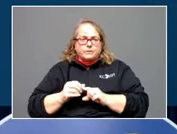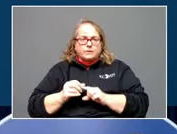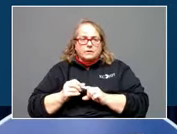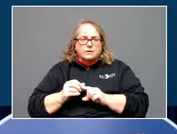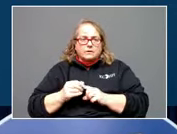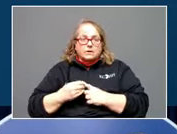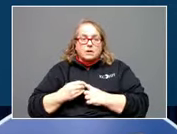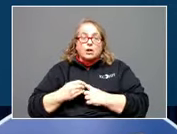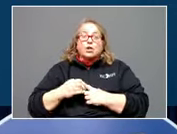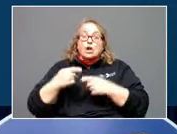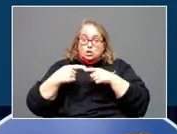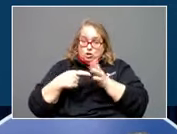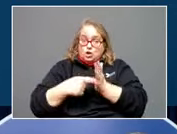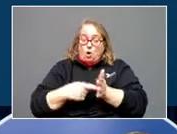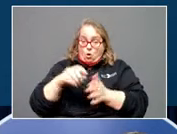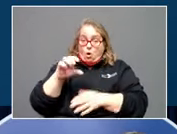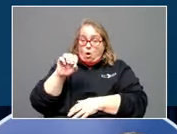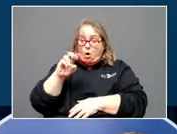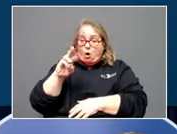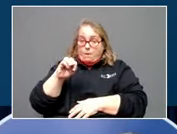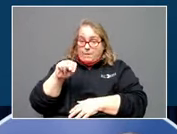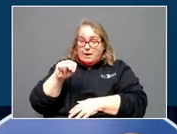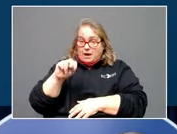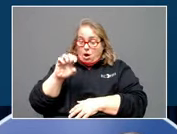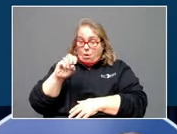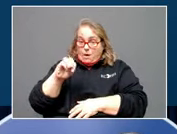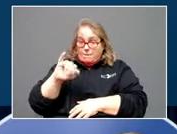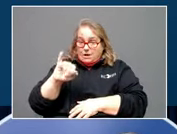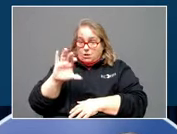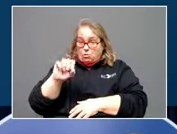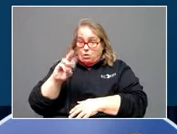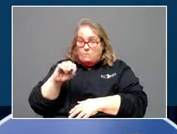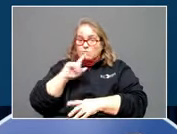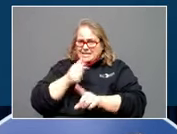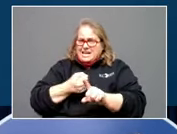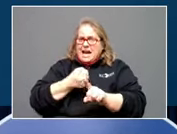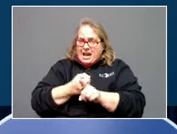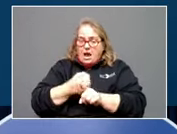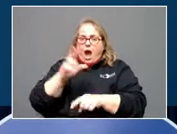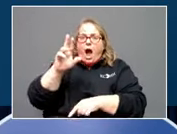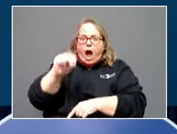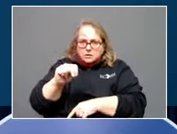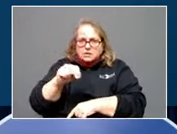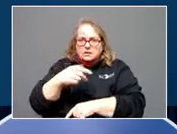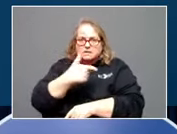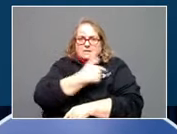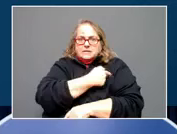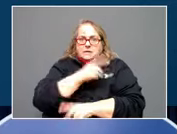Omicron is really hitting unvaccinated individuals and not hospitalizing many vaccinated individuals.